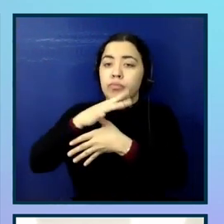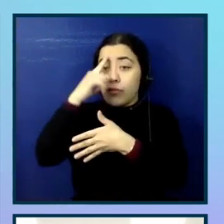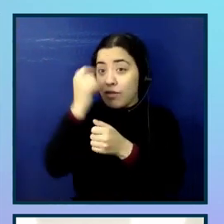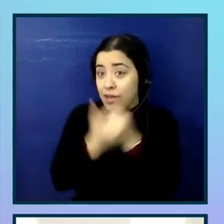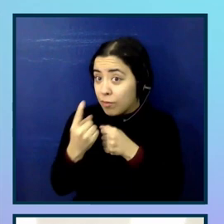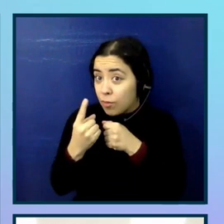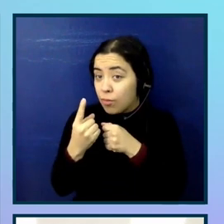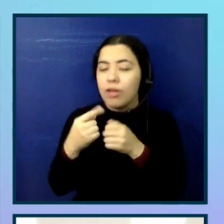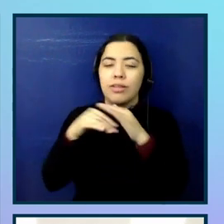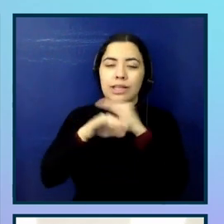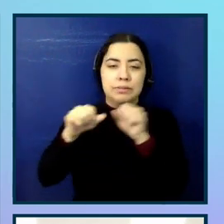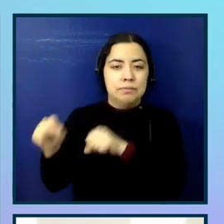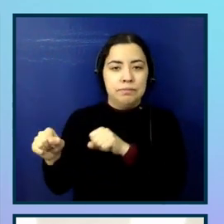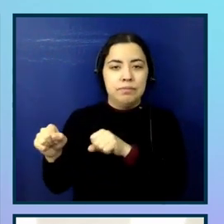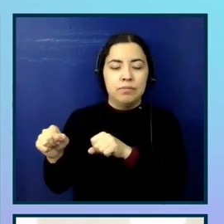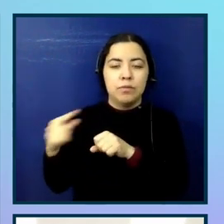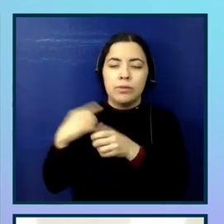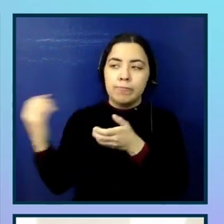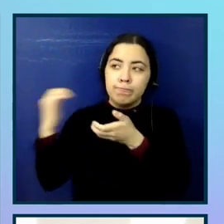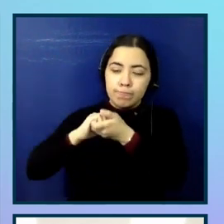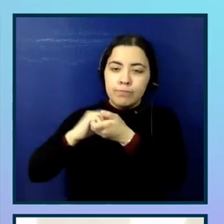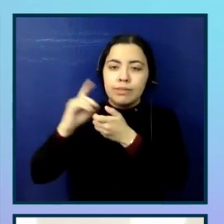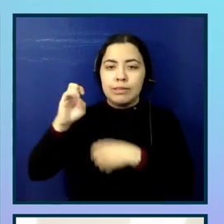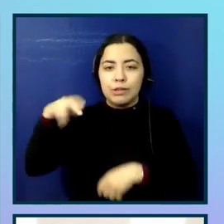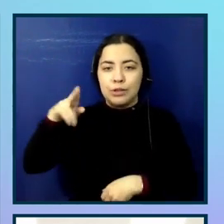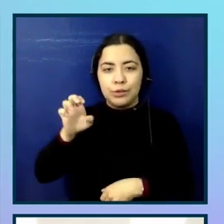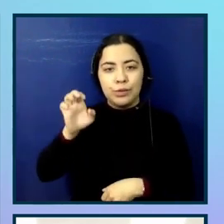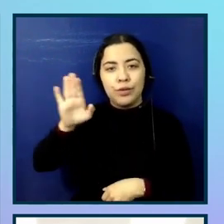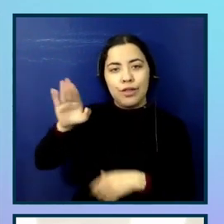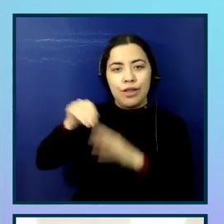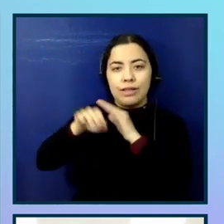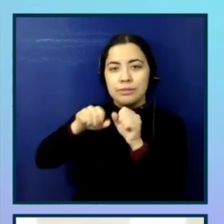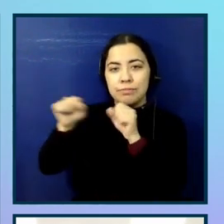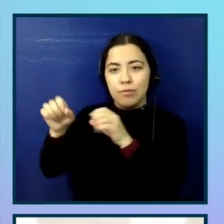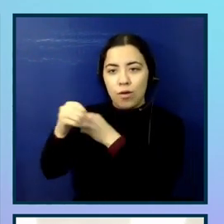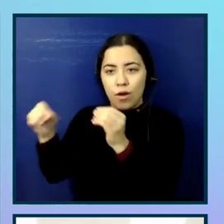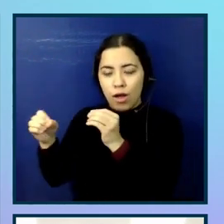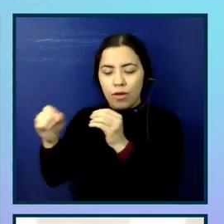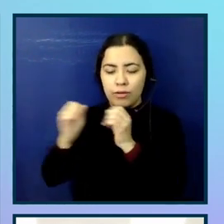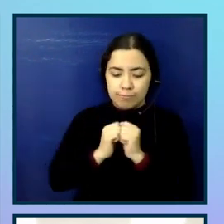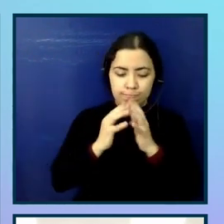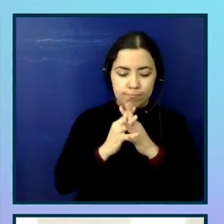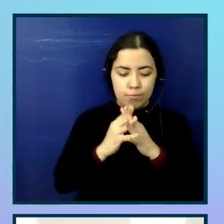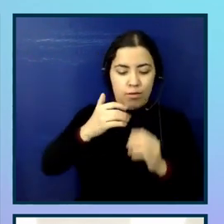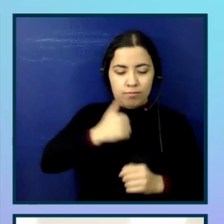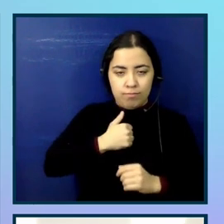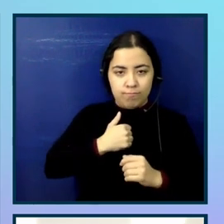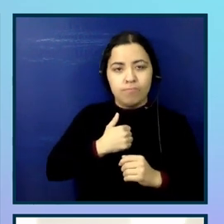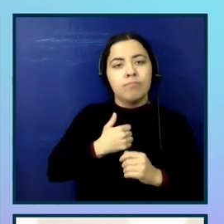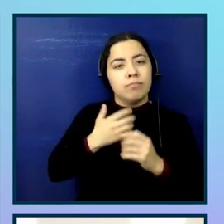we partnered with GQ's Accessibility Program Office to start our own program office. And I'm going to talk about that a bit more shortly. So